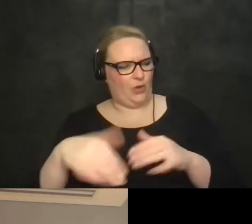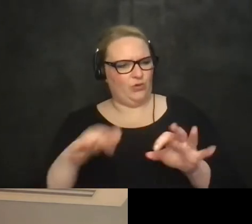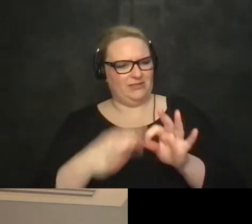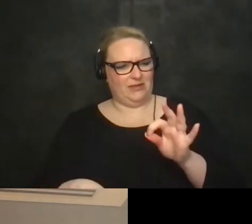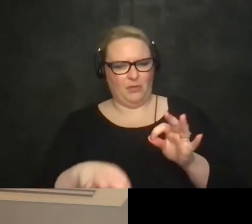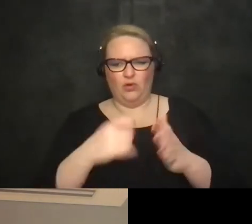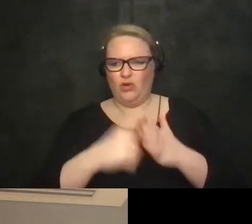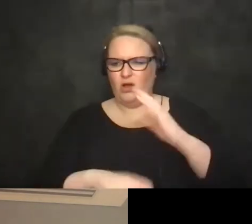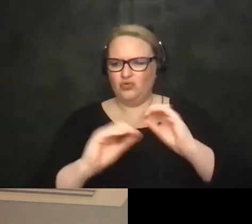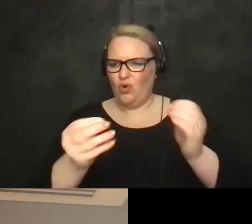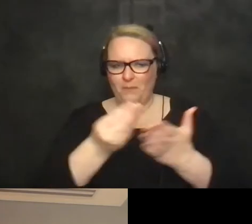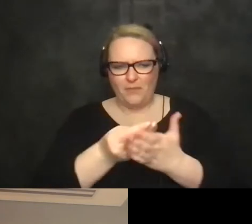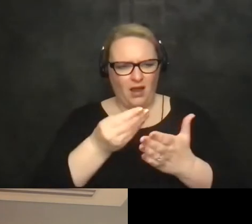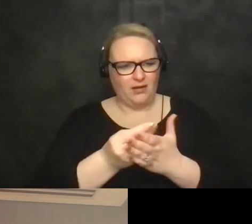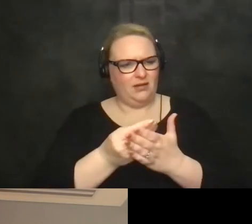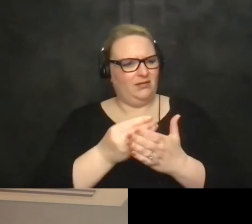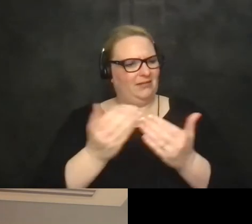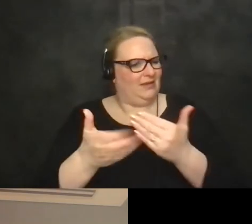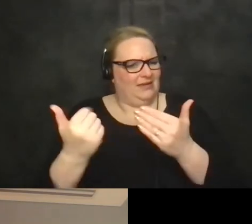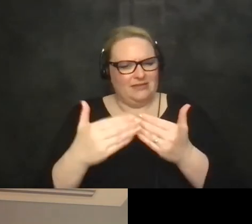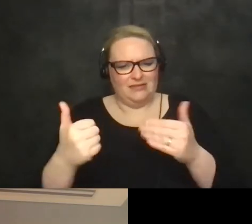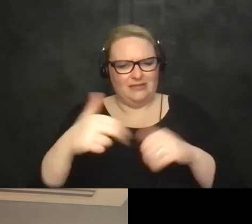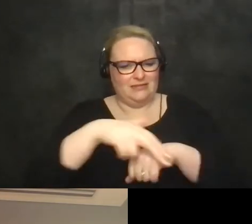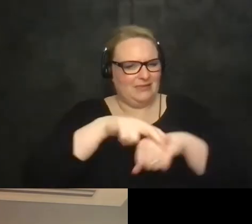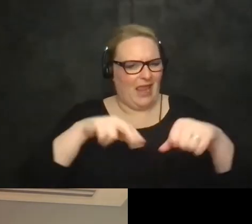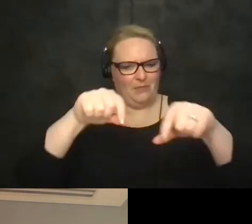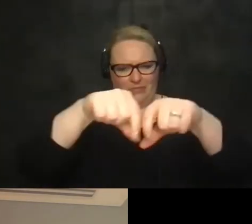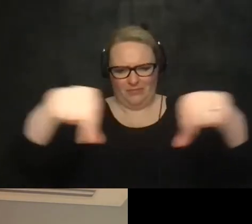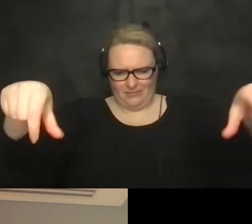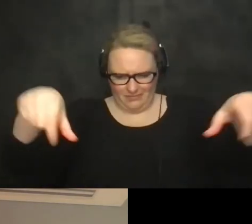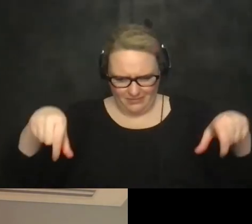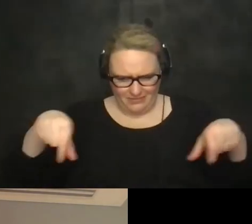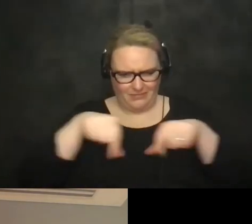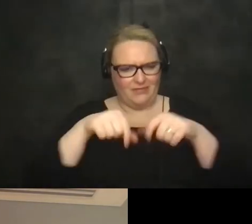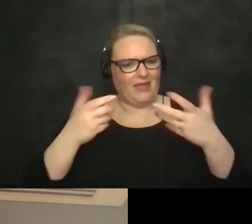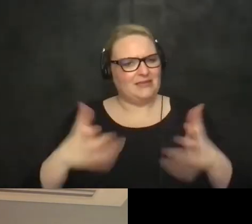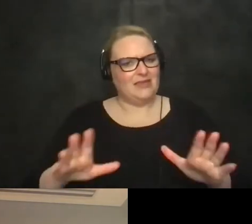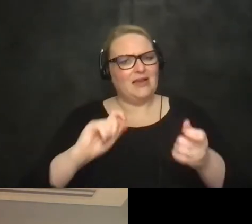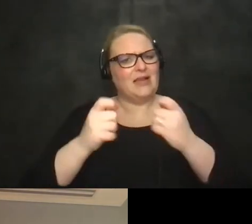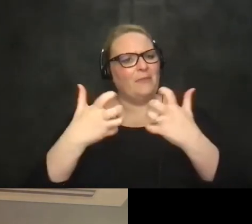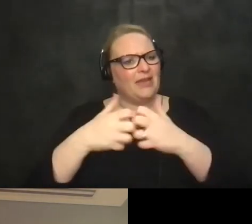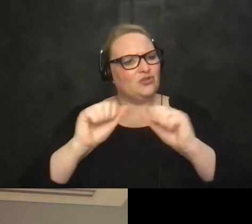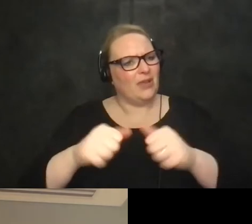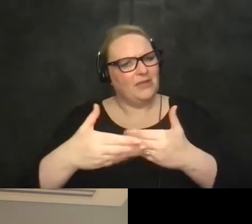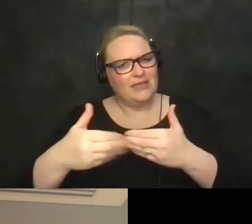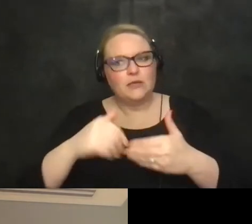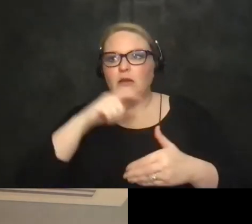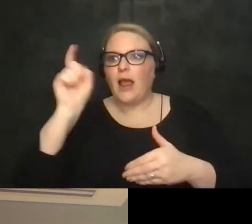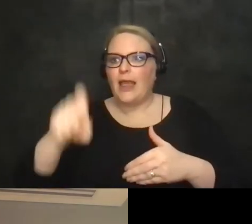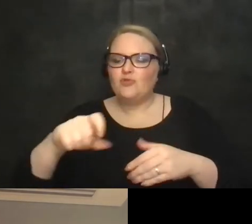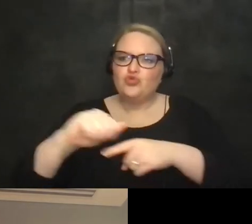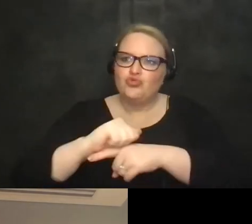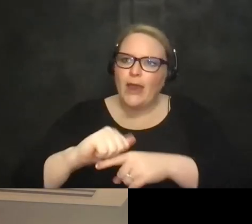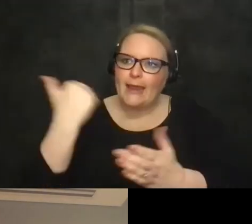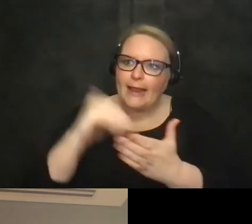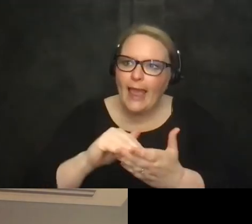know it costs us no money at all just duct tape on the floor accommodations can be instead of having to retrain the individual